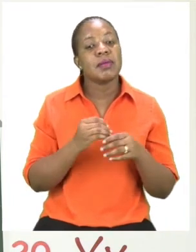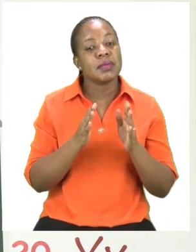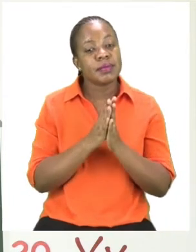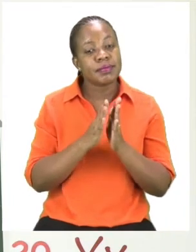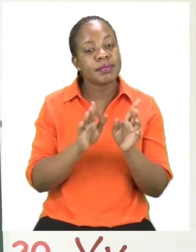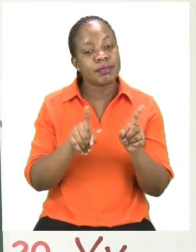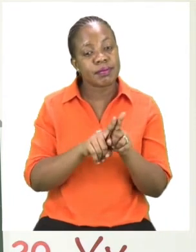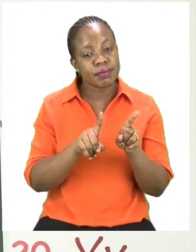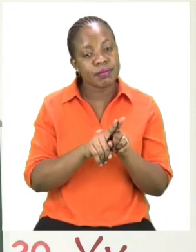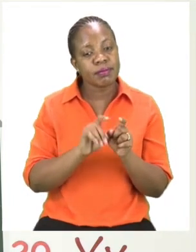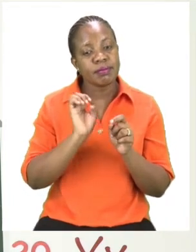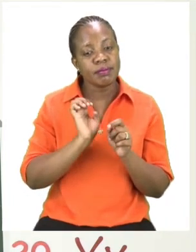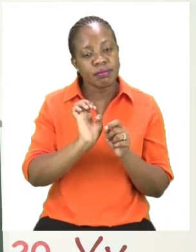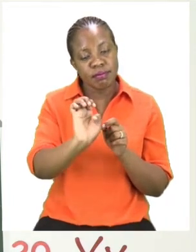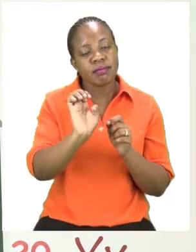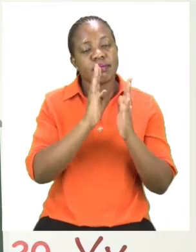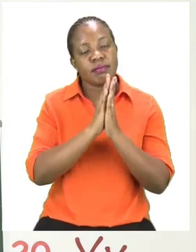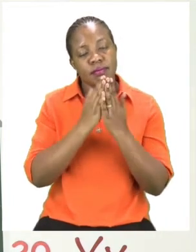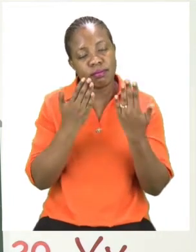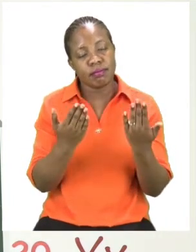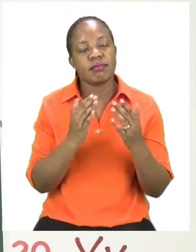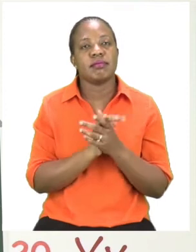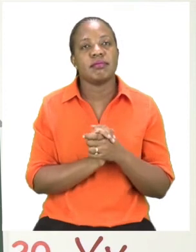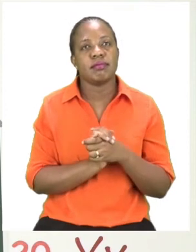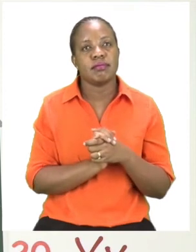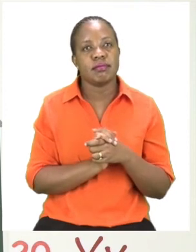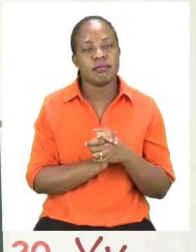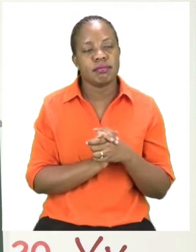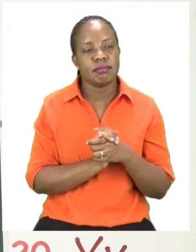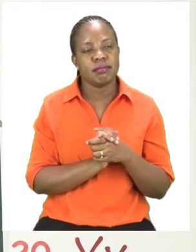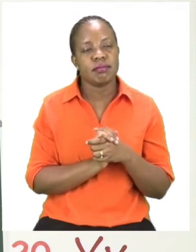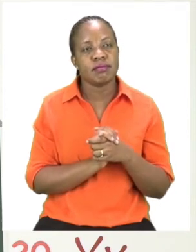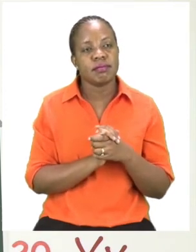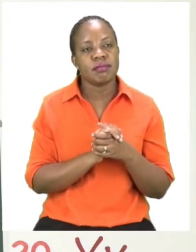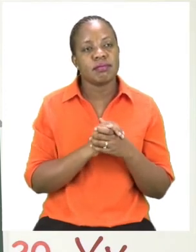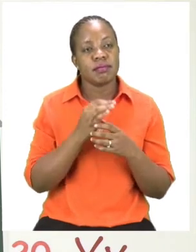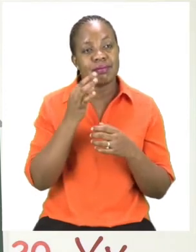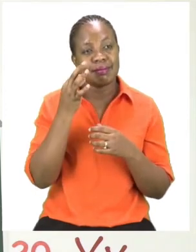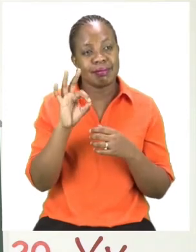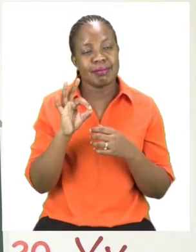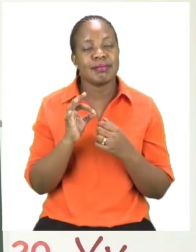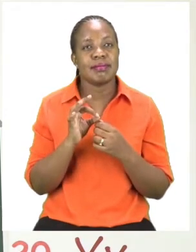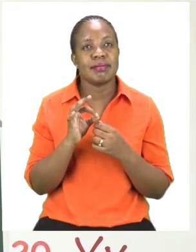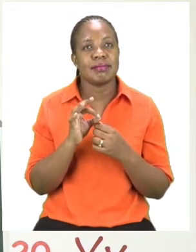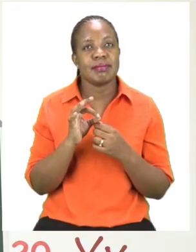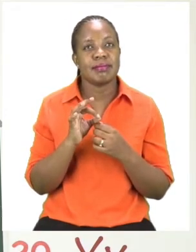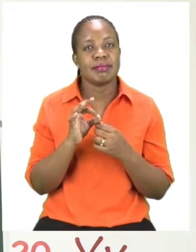on the chalkboard. Let's go. Starting from nine. Nine,